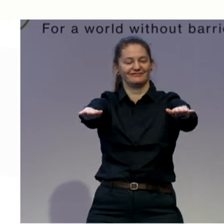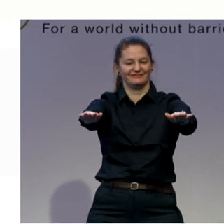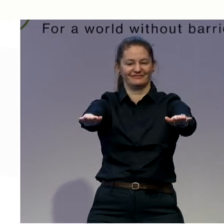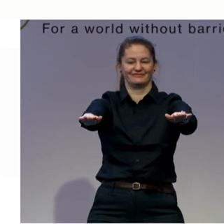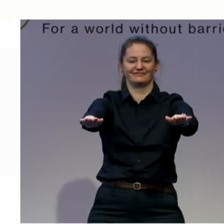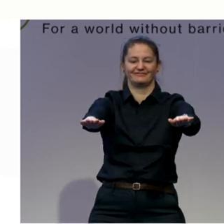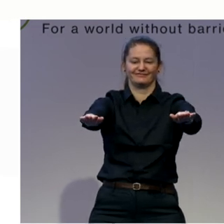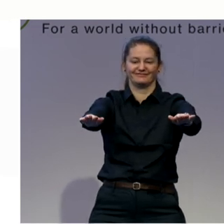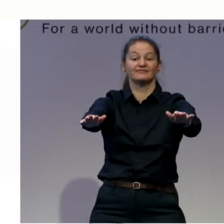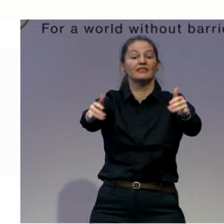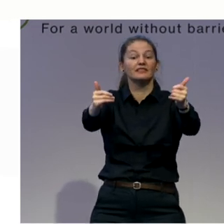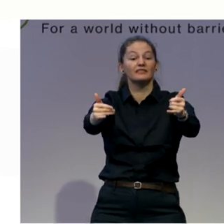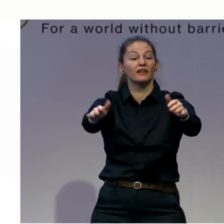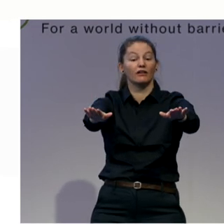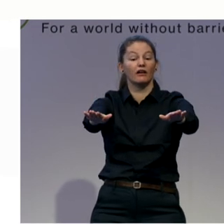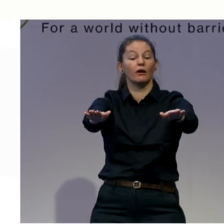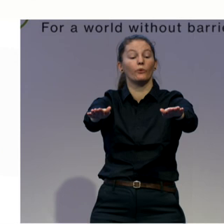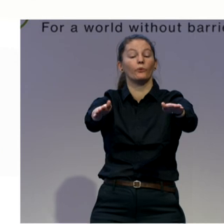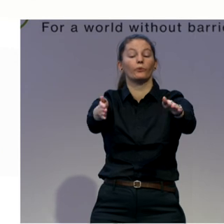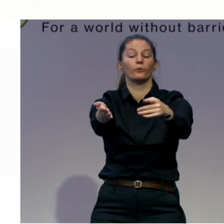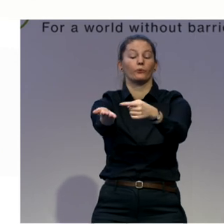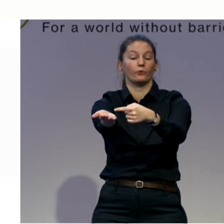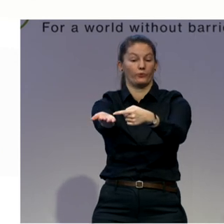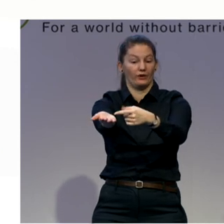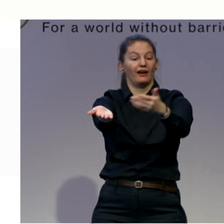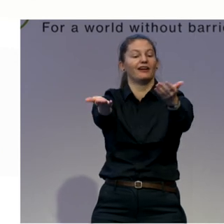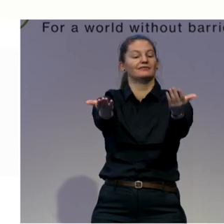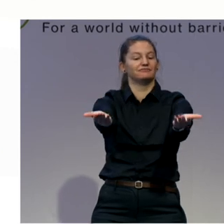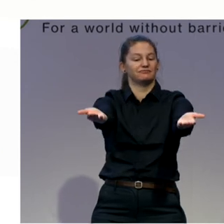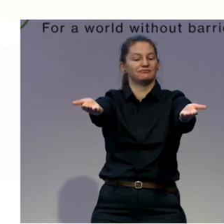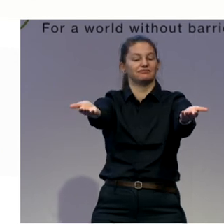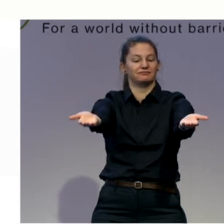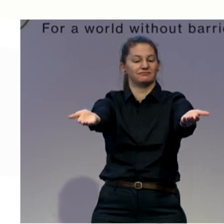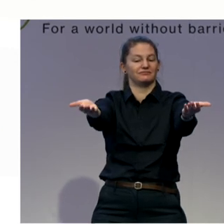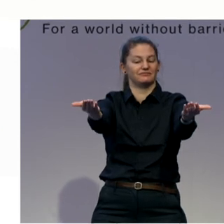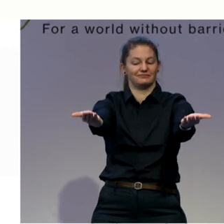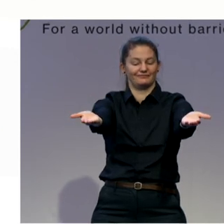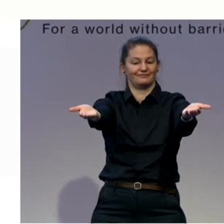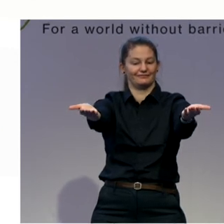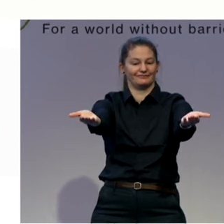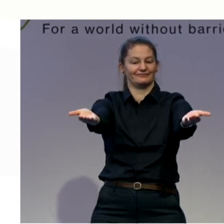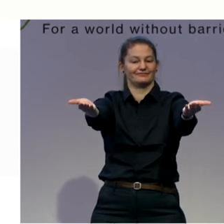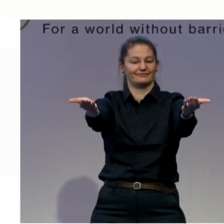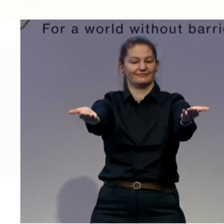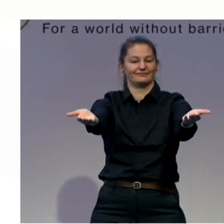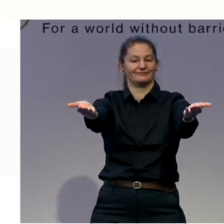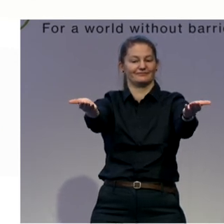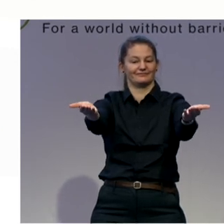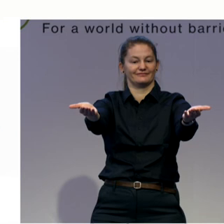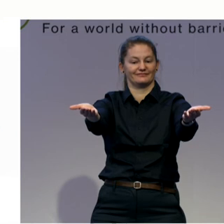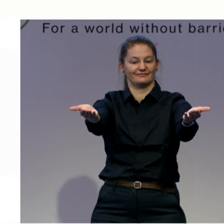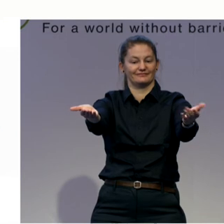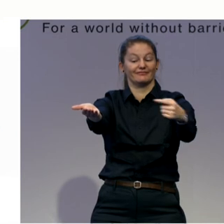your palm into the ceiling. keep pulsing. Five. Four. Three. Two. One. Good job.